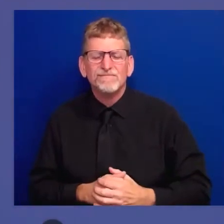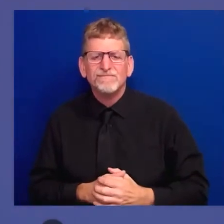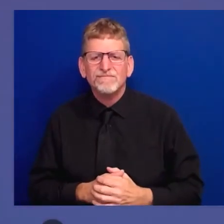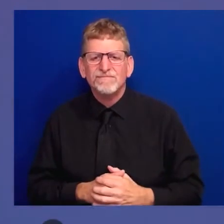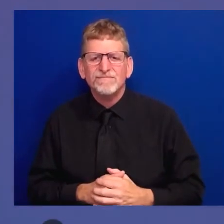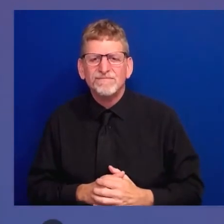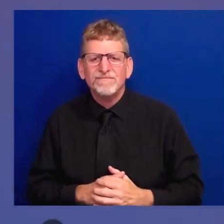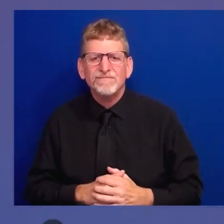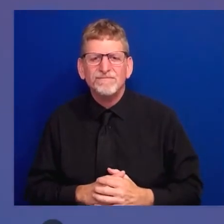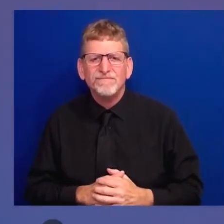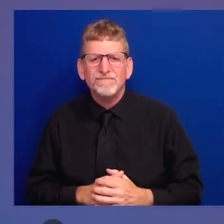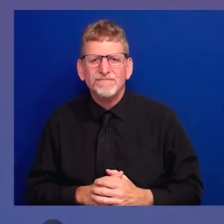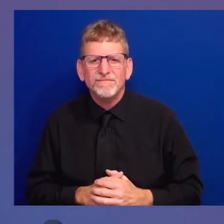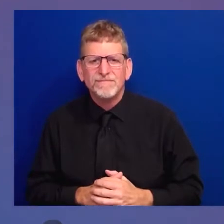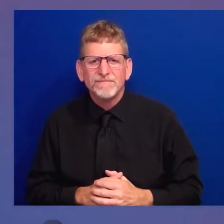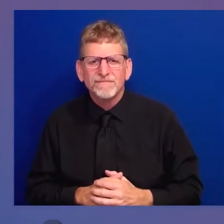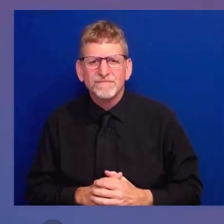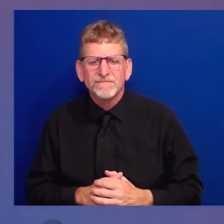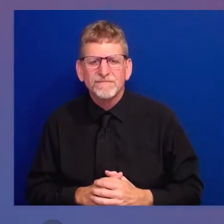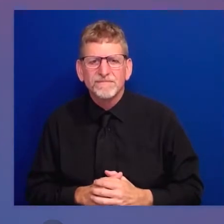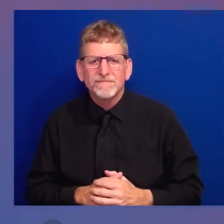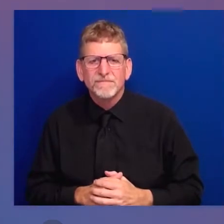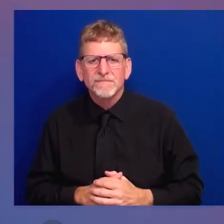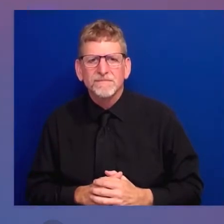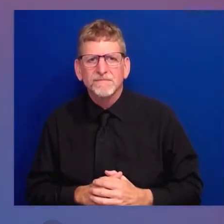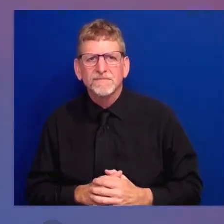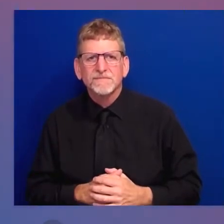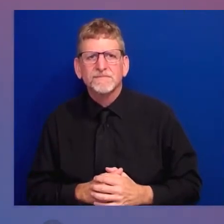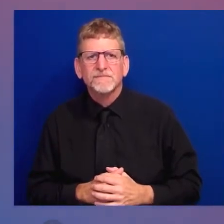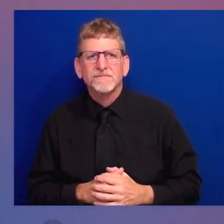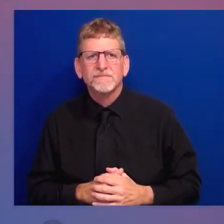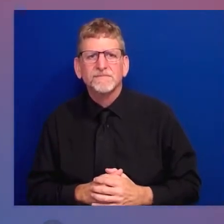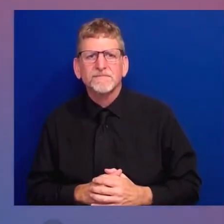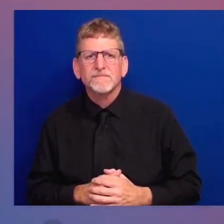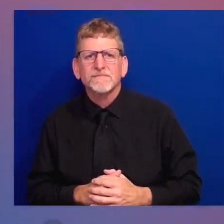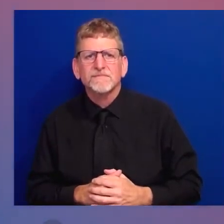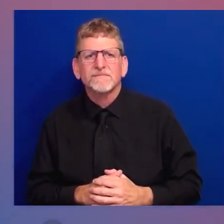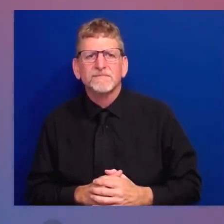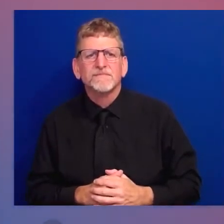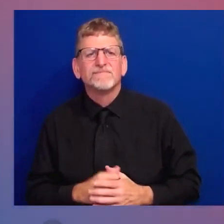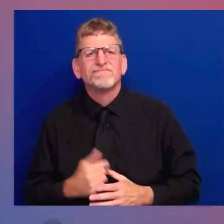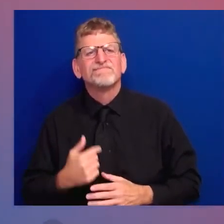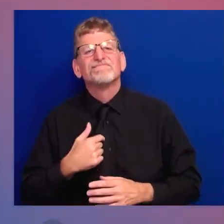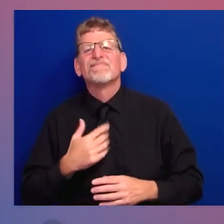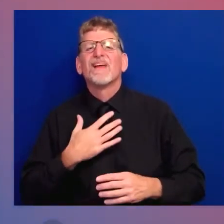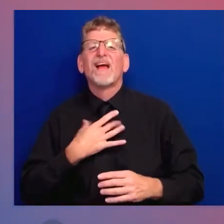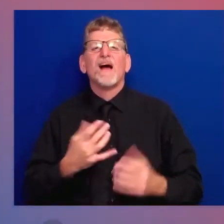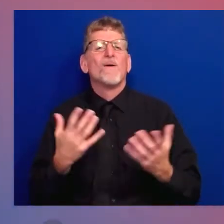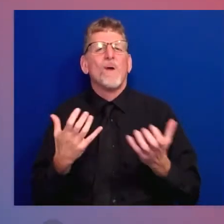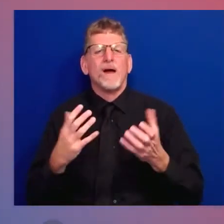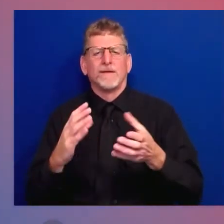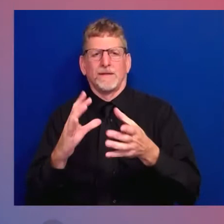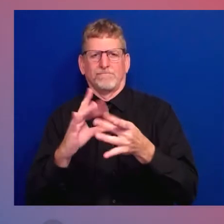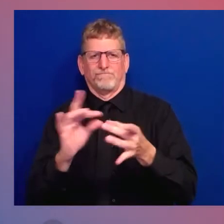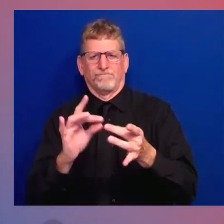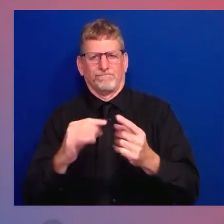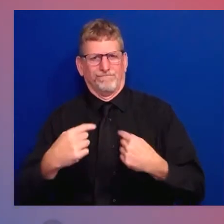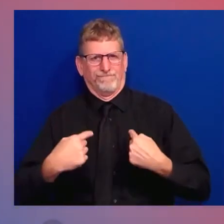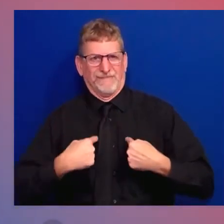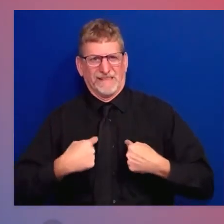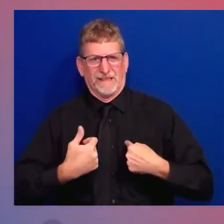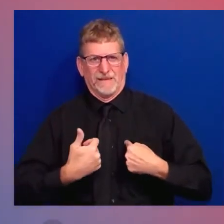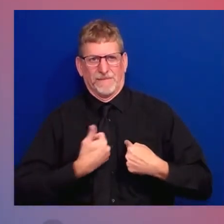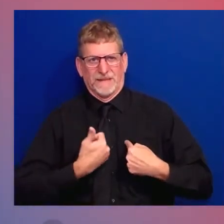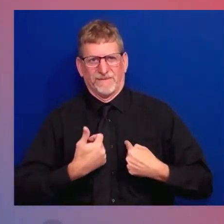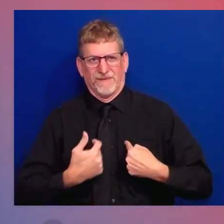I often tell the story I got elected to the county council in my state. We have a, we're like a miniature Illinois. We have one state with